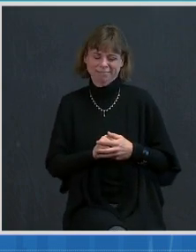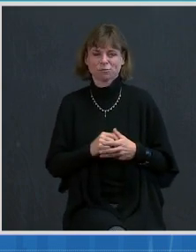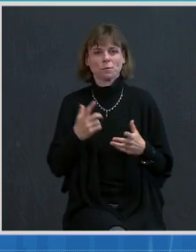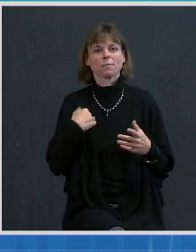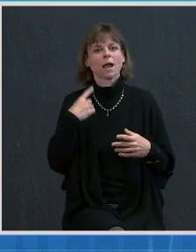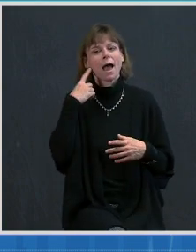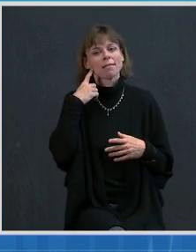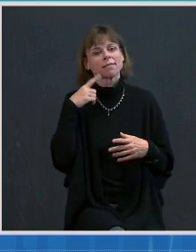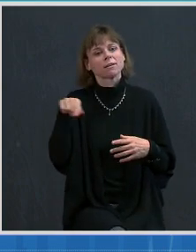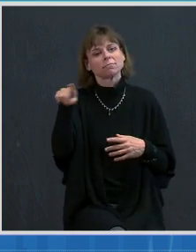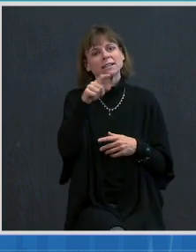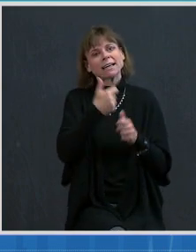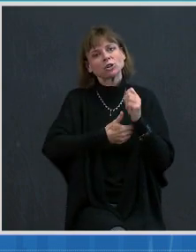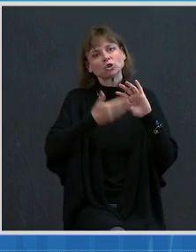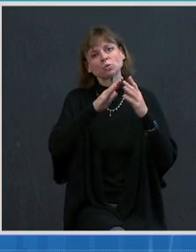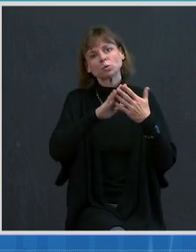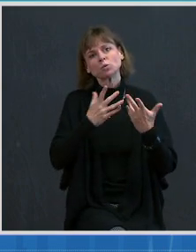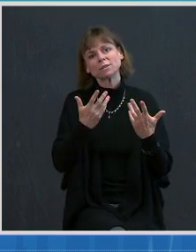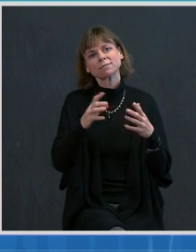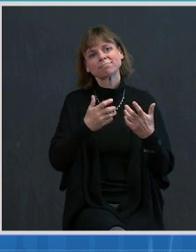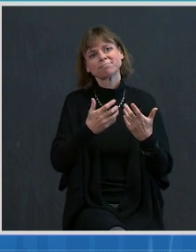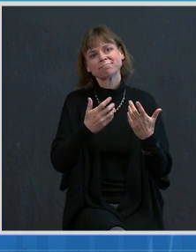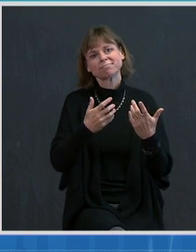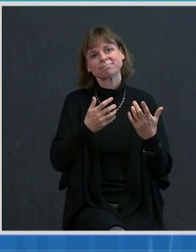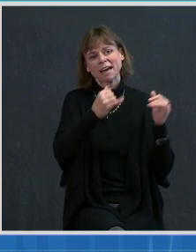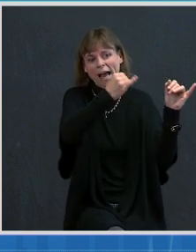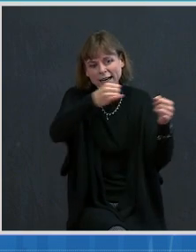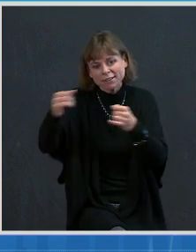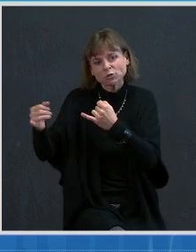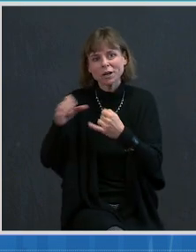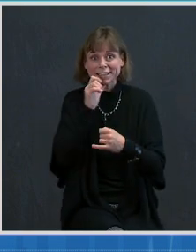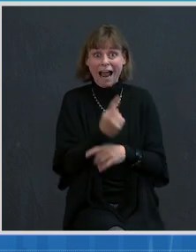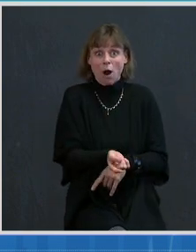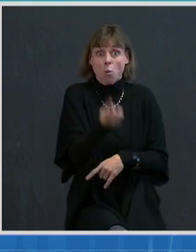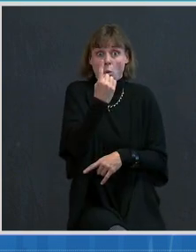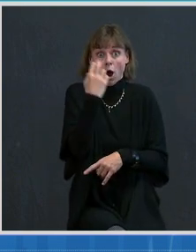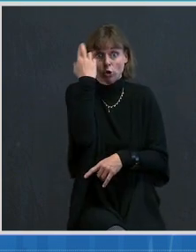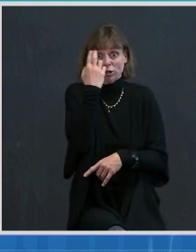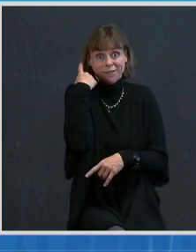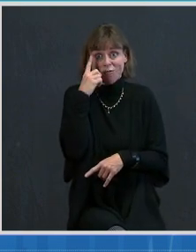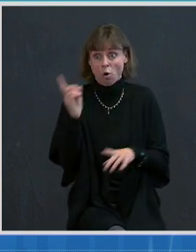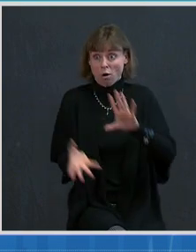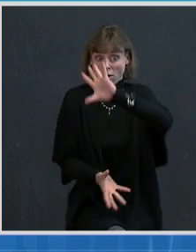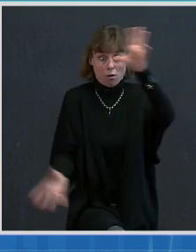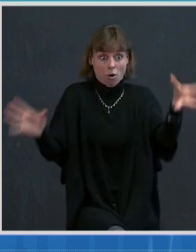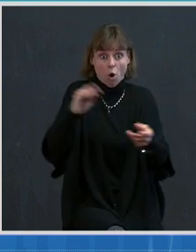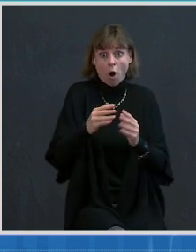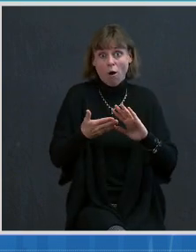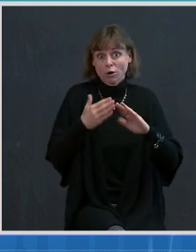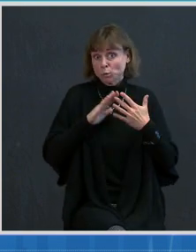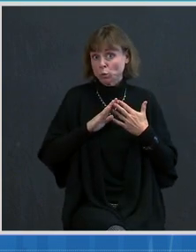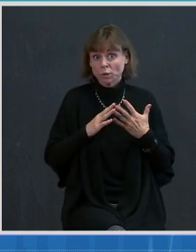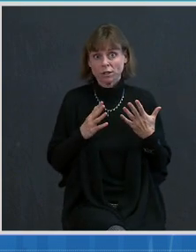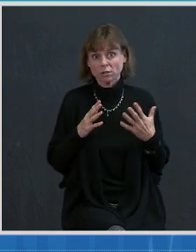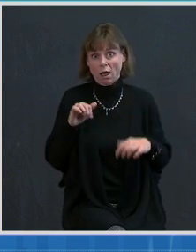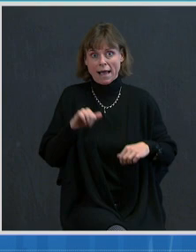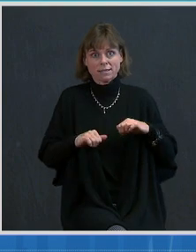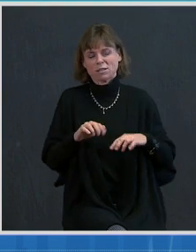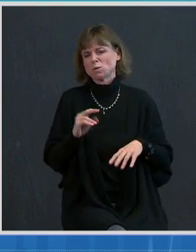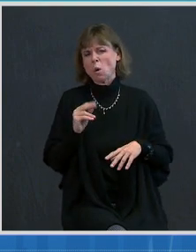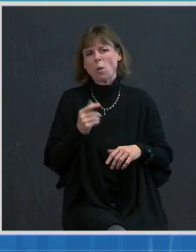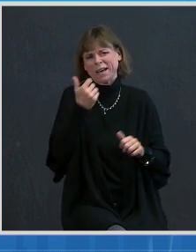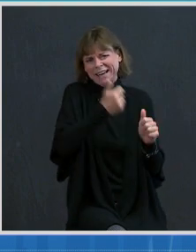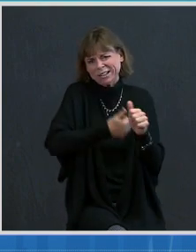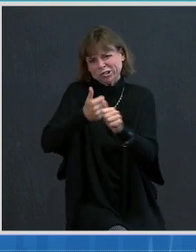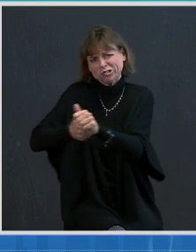have to understand that there's not a singular underlying reason, but many reasons. Mr. Yeah, let me just maybe extend that just for a minute.